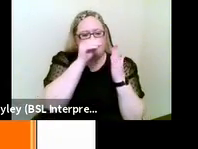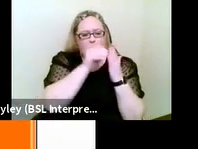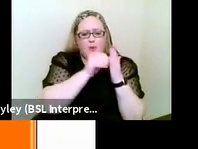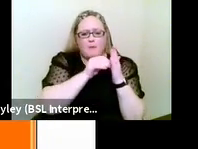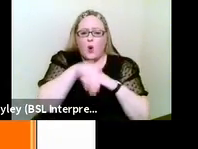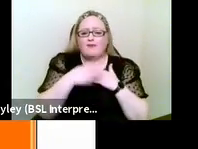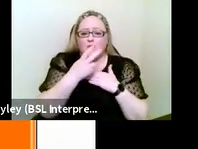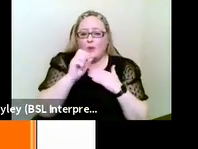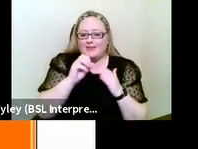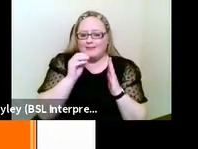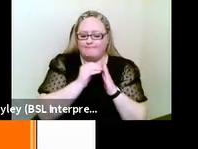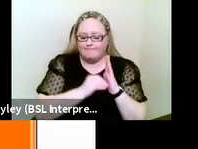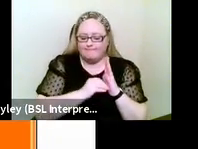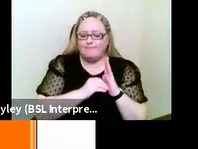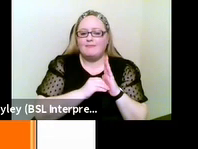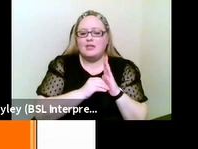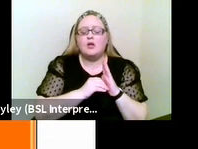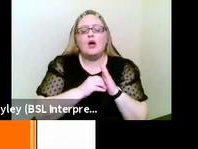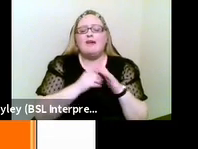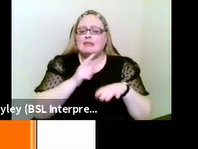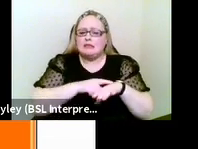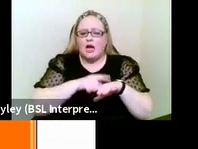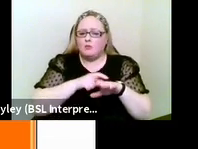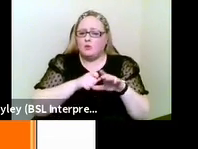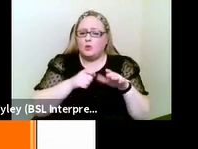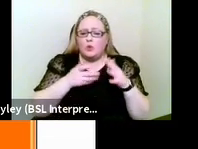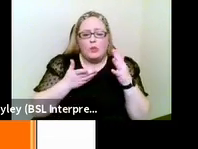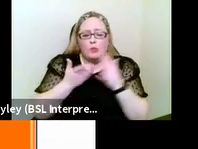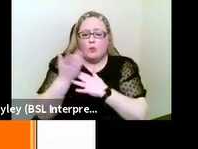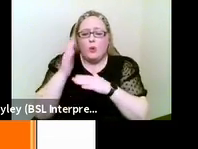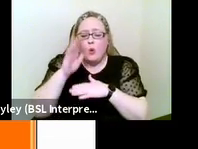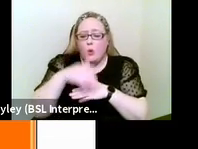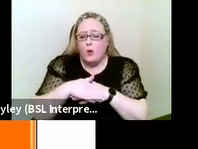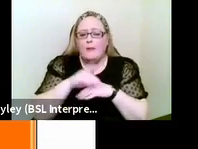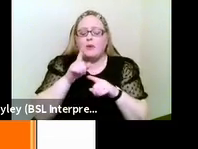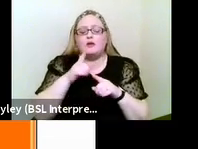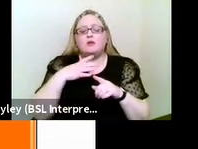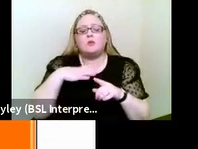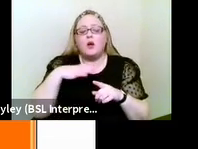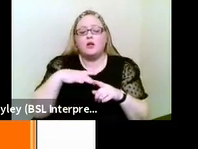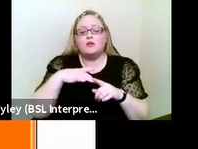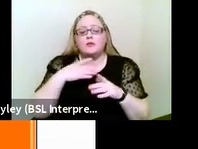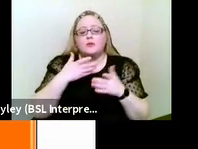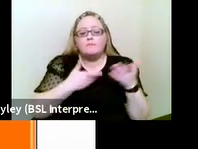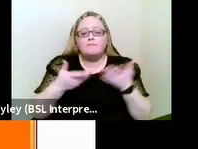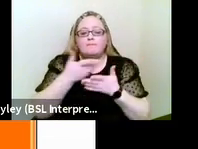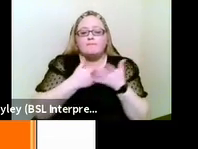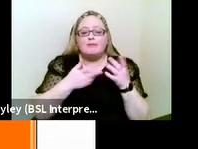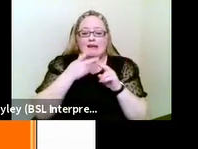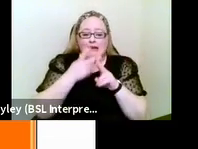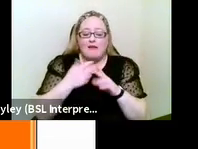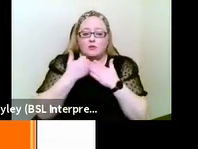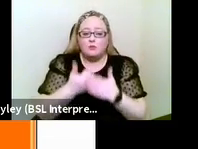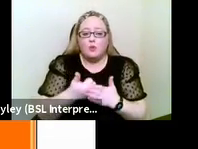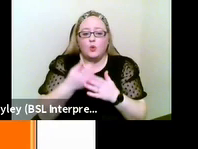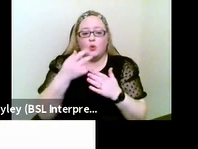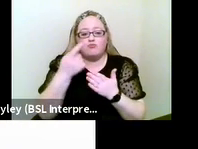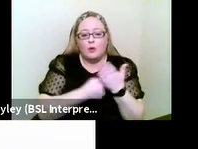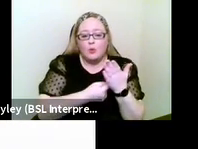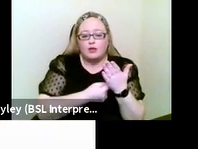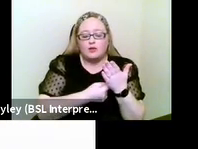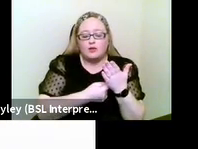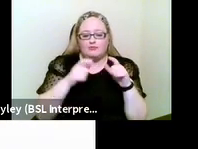of that, but I just want to talk about the care and support assessment regulations, paragraph six. So next slide, please.